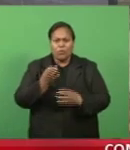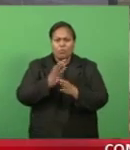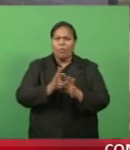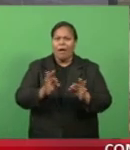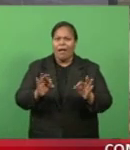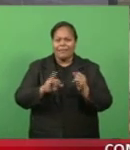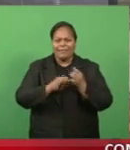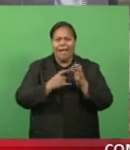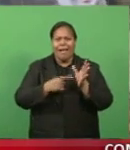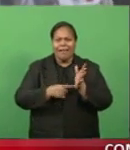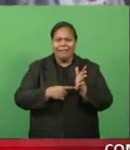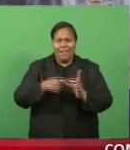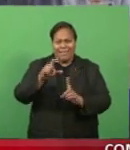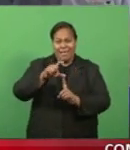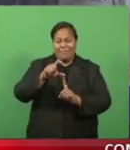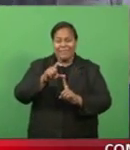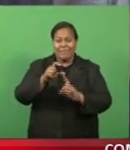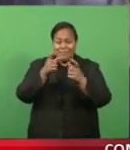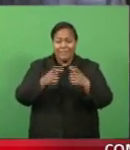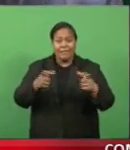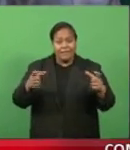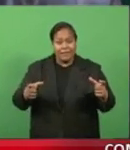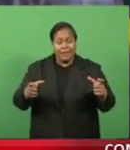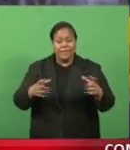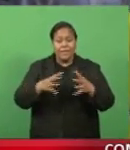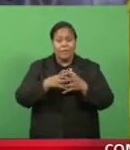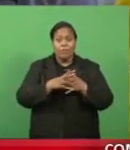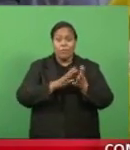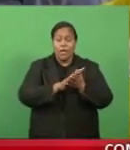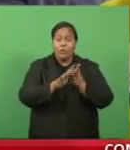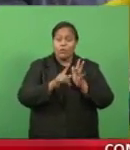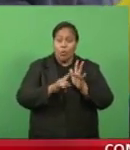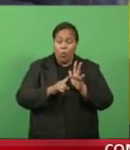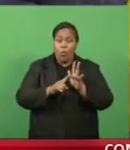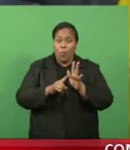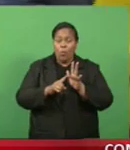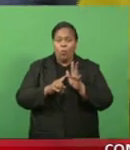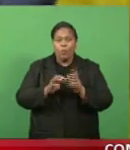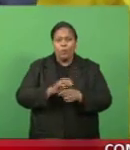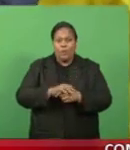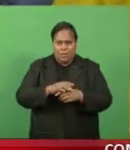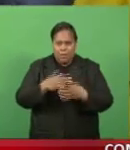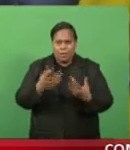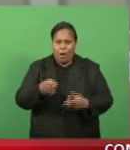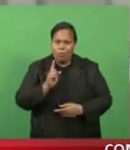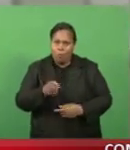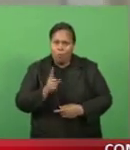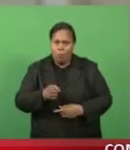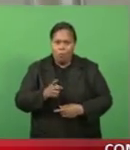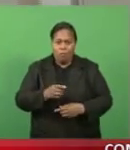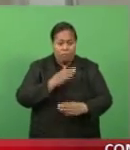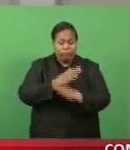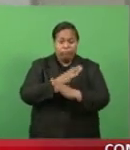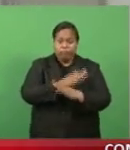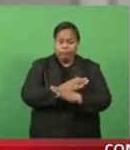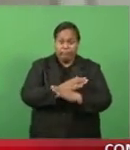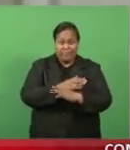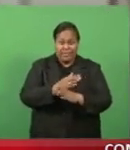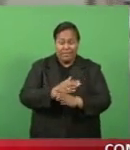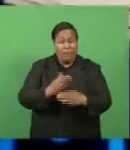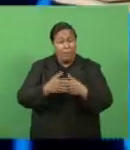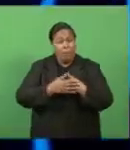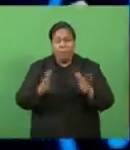city. And WHO head warns on lifting restrictions prematurely. This and more coming up.